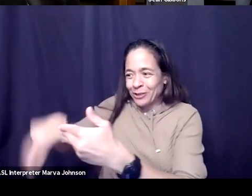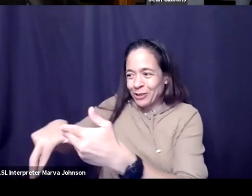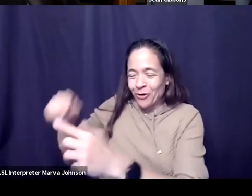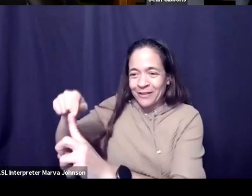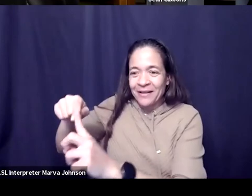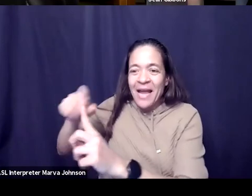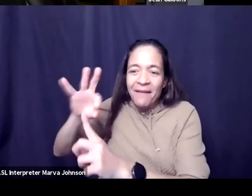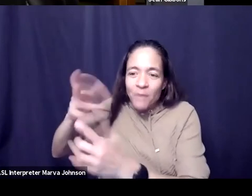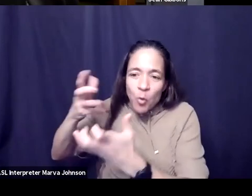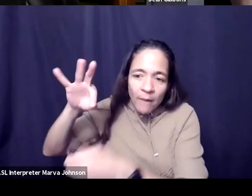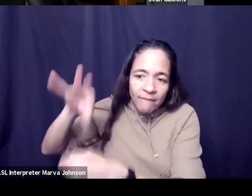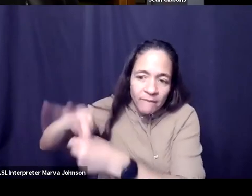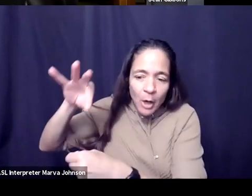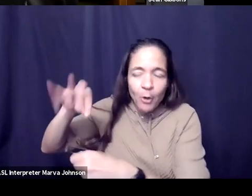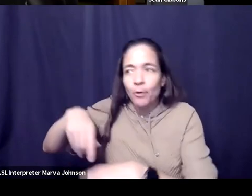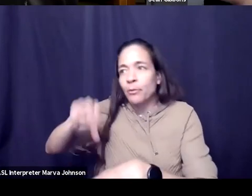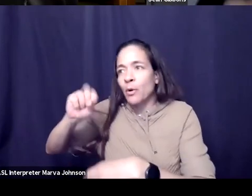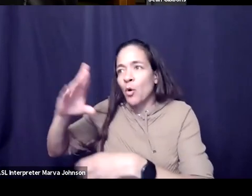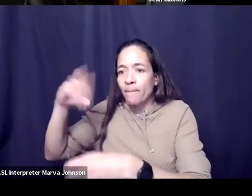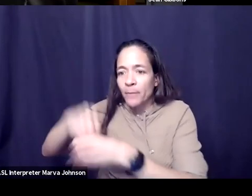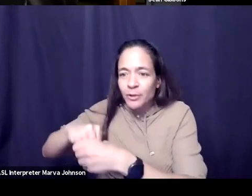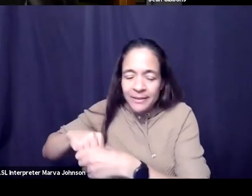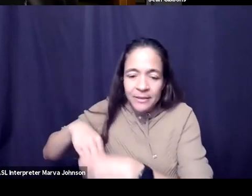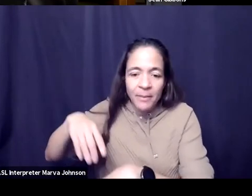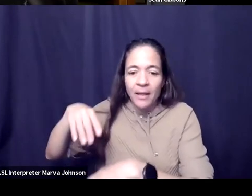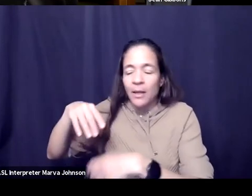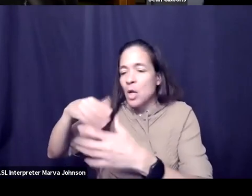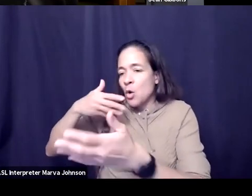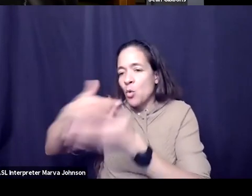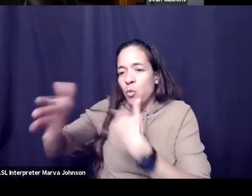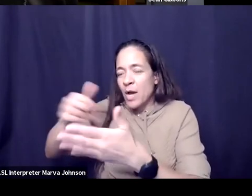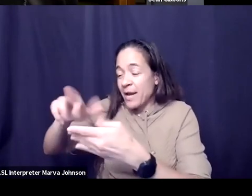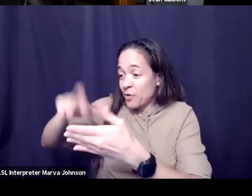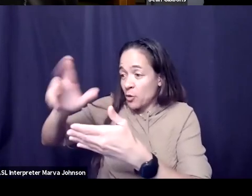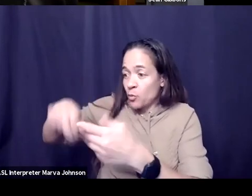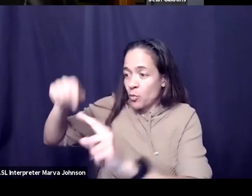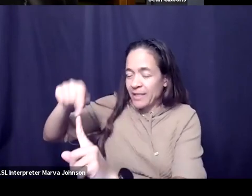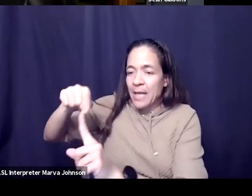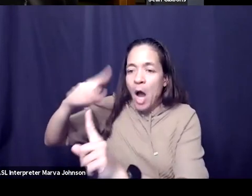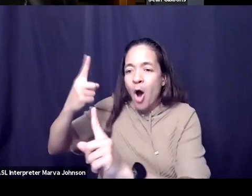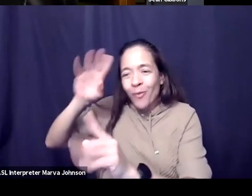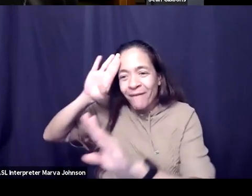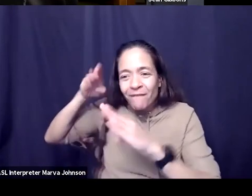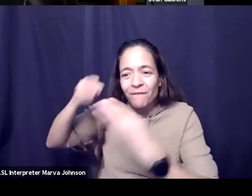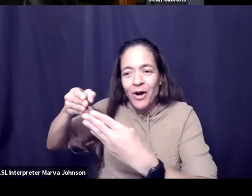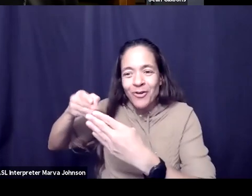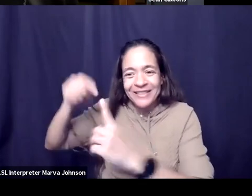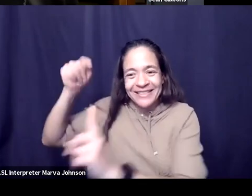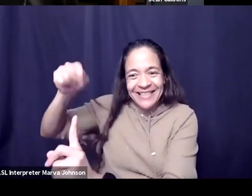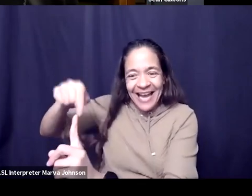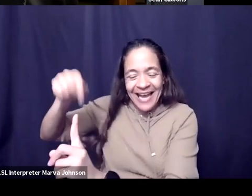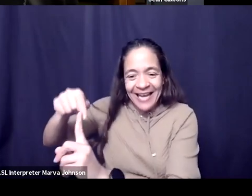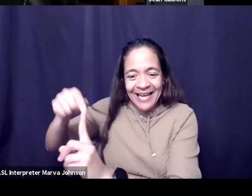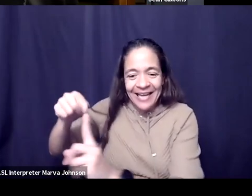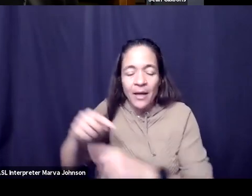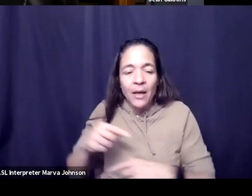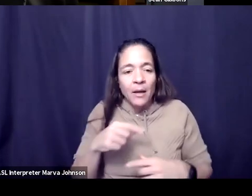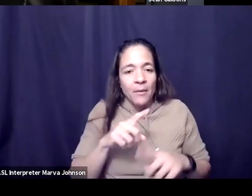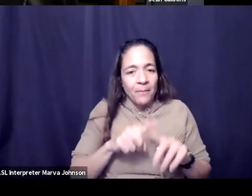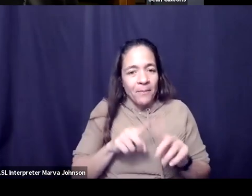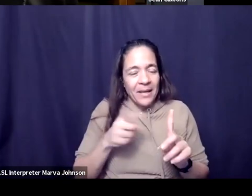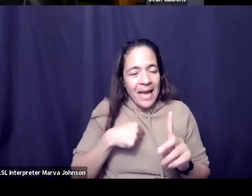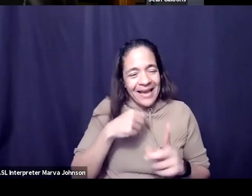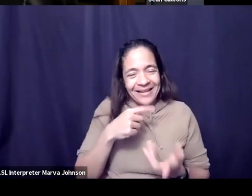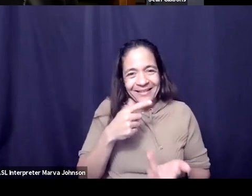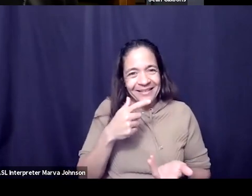participate in x y or z we want people to write their comment whatever that outcome is it's action oriented but i i gotta believe that that's